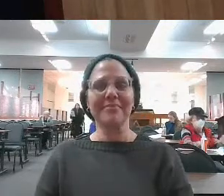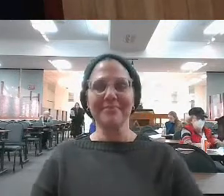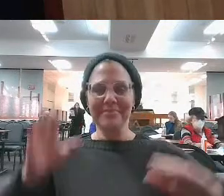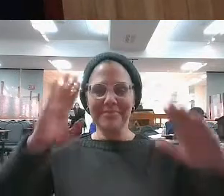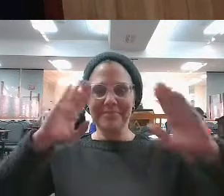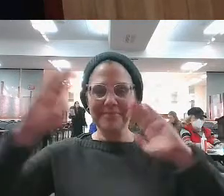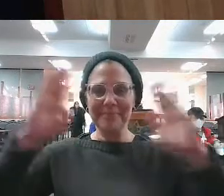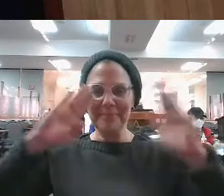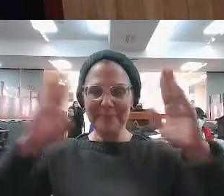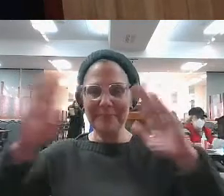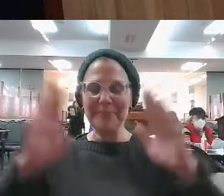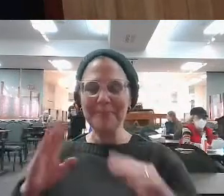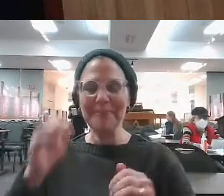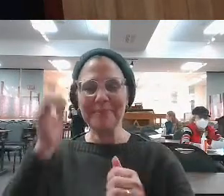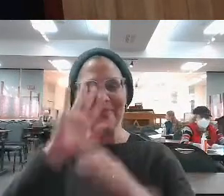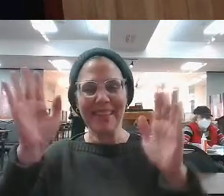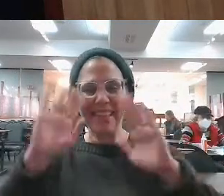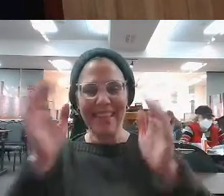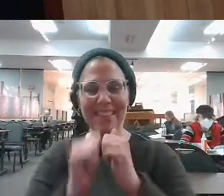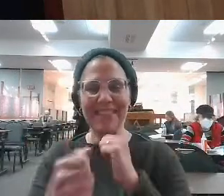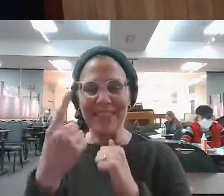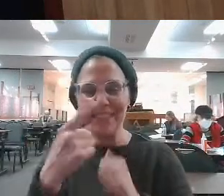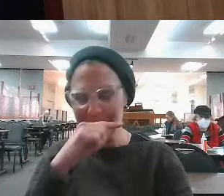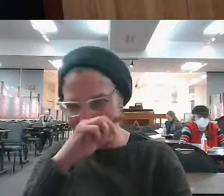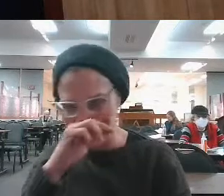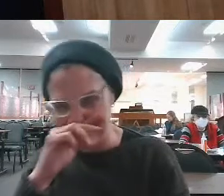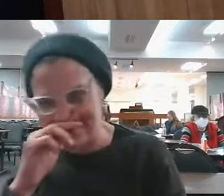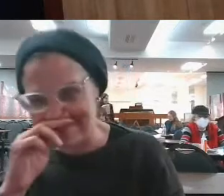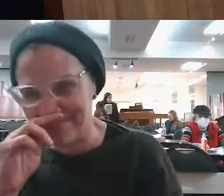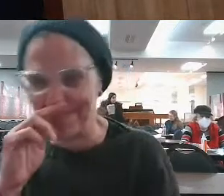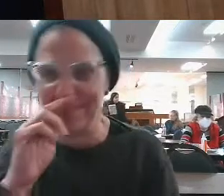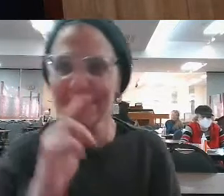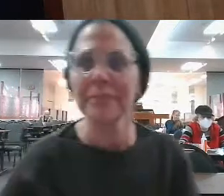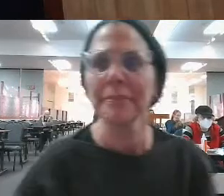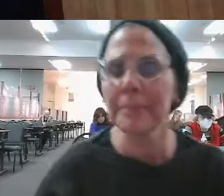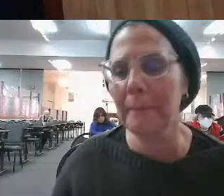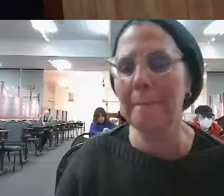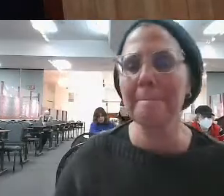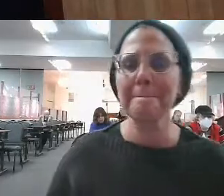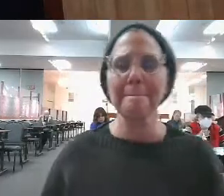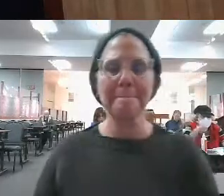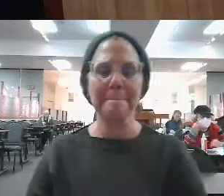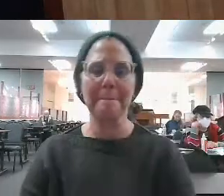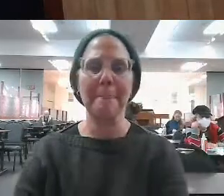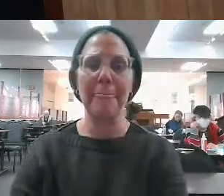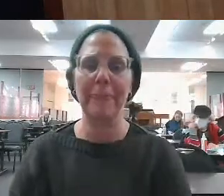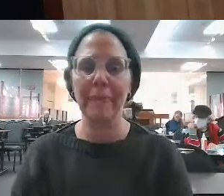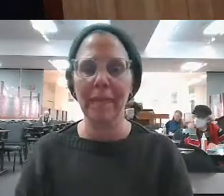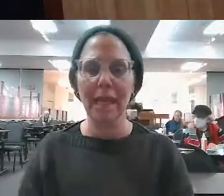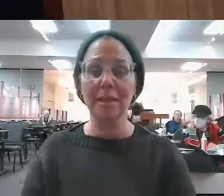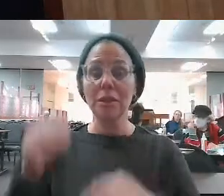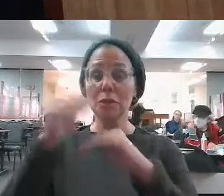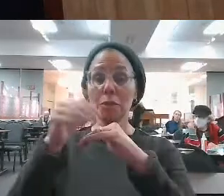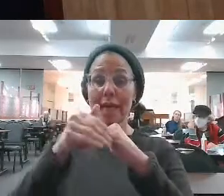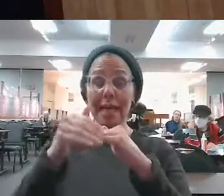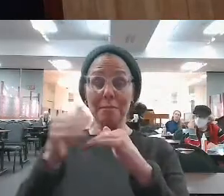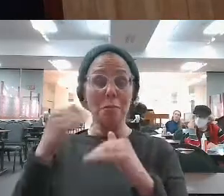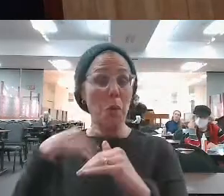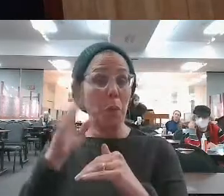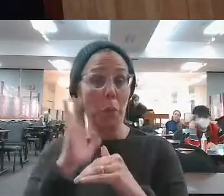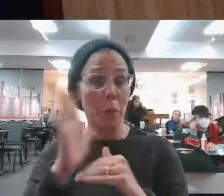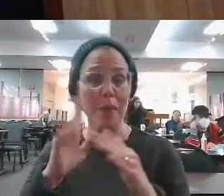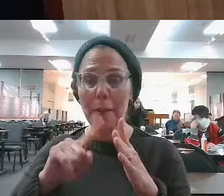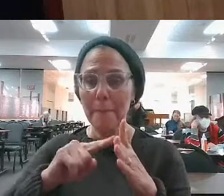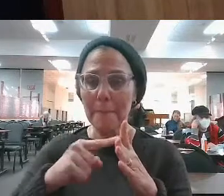All right. Good evening, everyone. Let us let us begin. So tonight, actually, we're going to go in a little bit of a different order on a variety of levels.